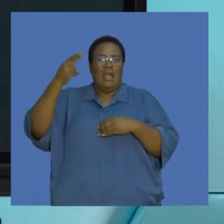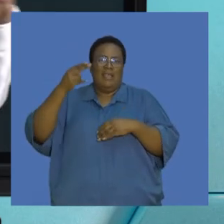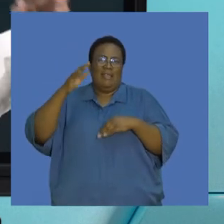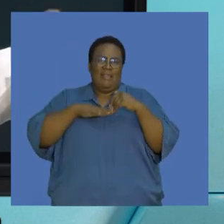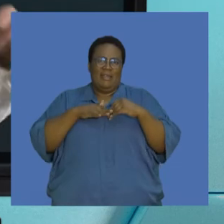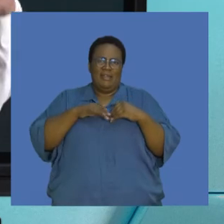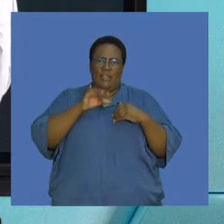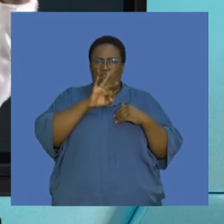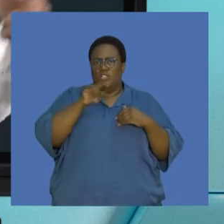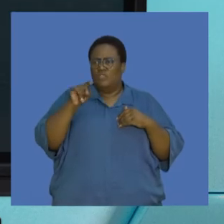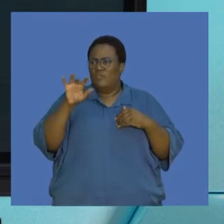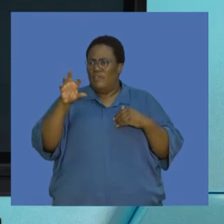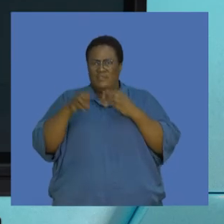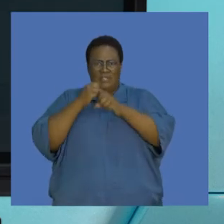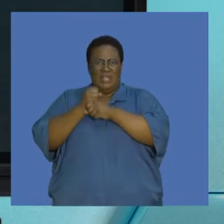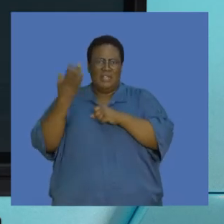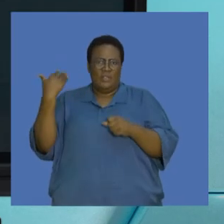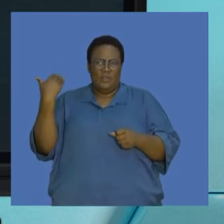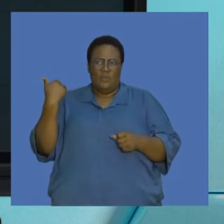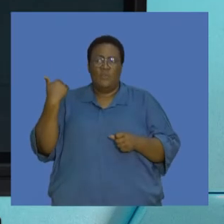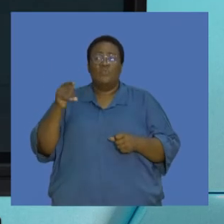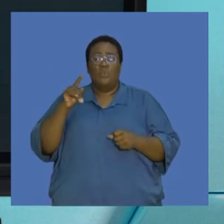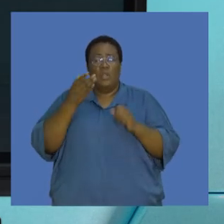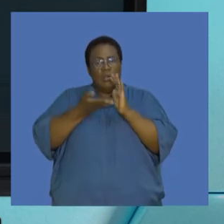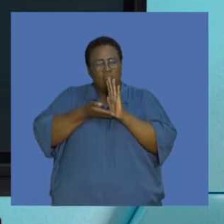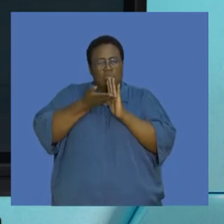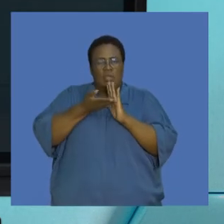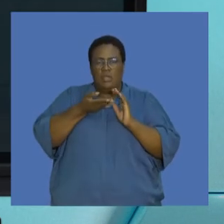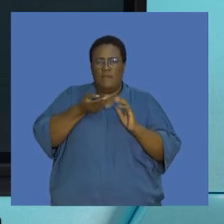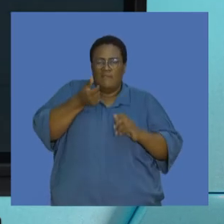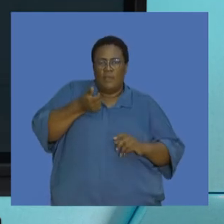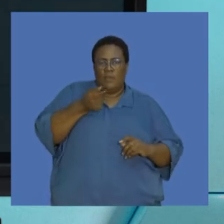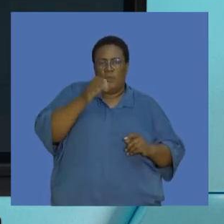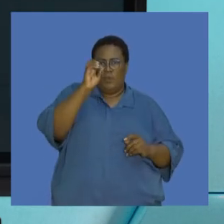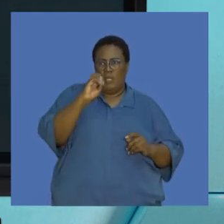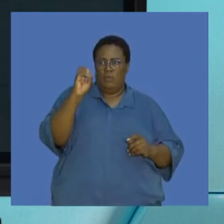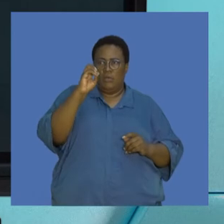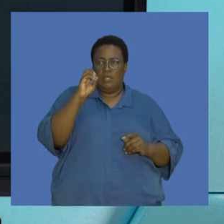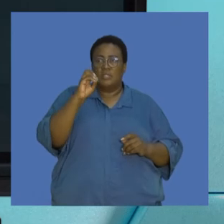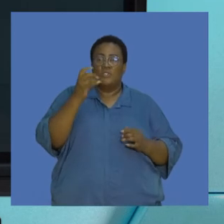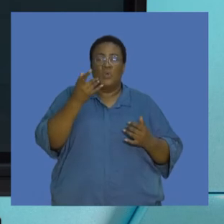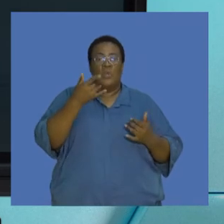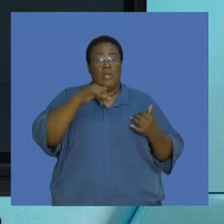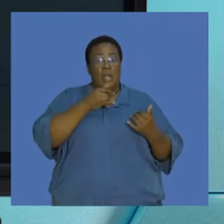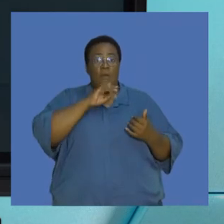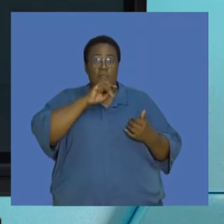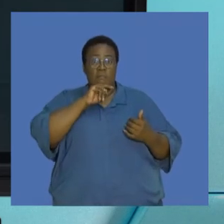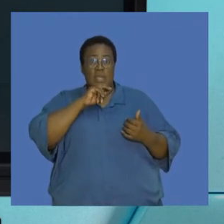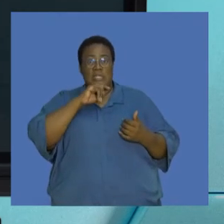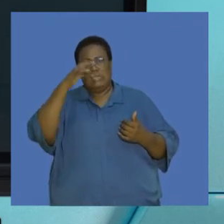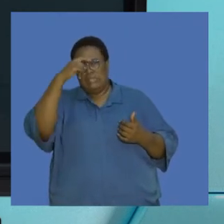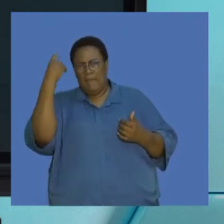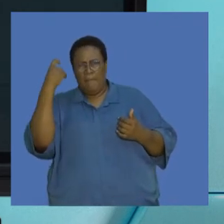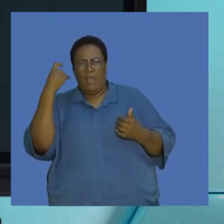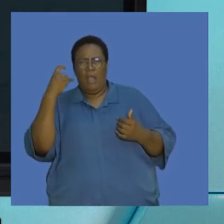30, 40 or even 50 years ago. And so that increase by a few degrees has made our summers warmer,